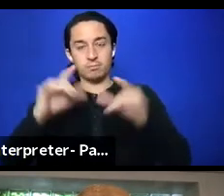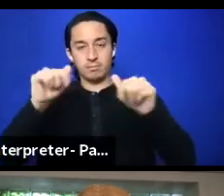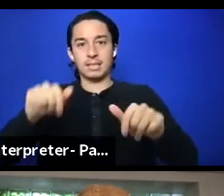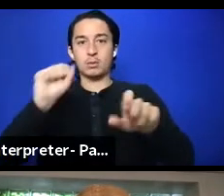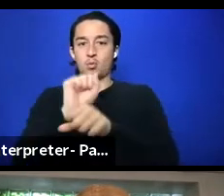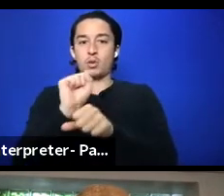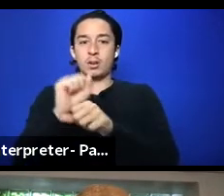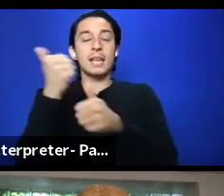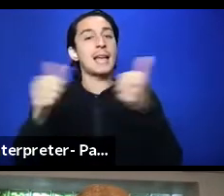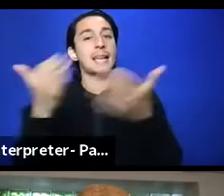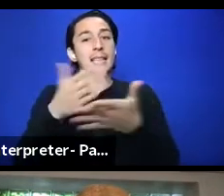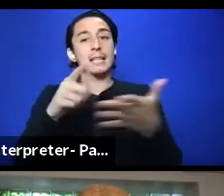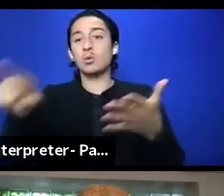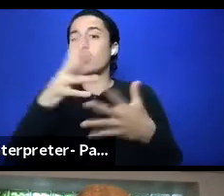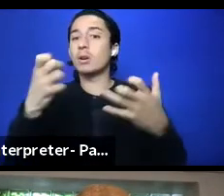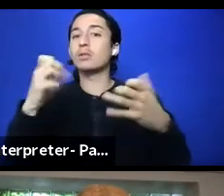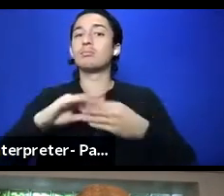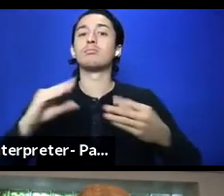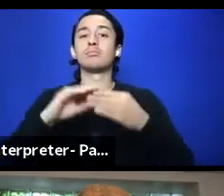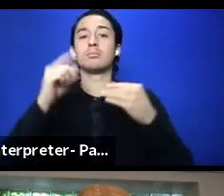you all have to say in closing?